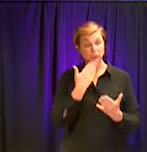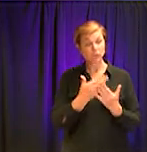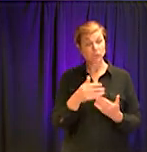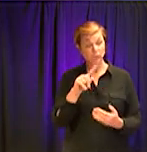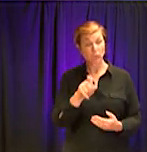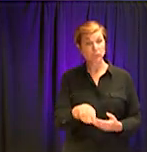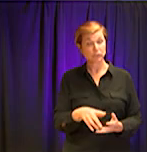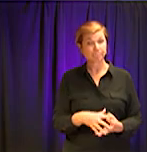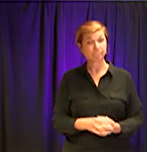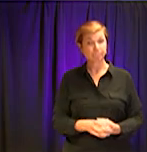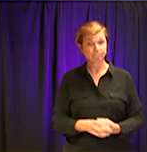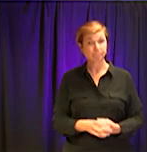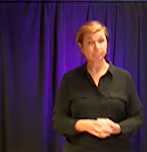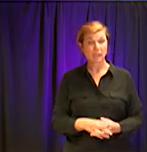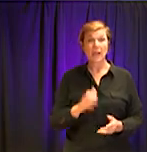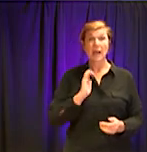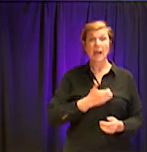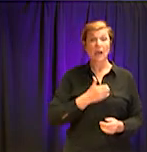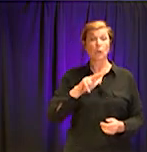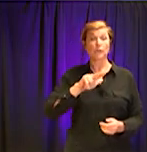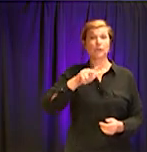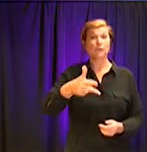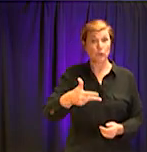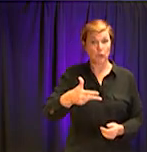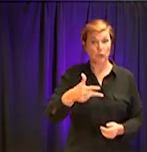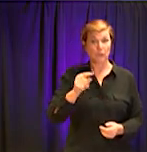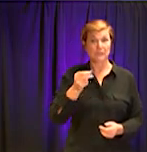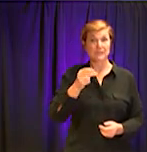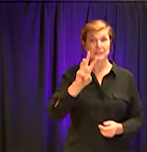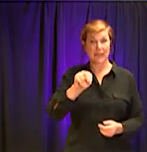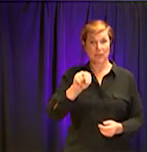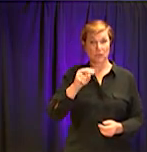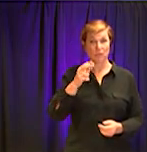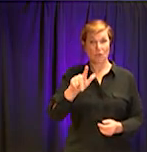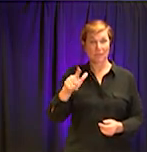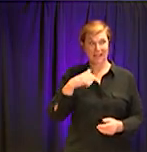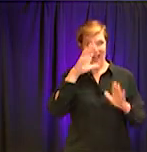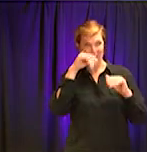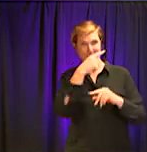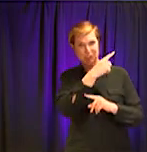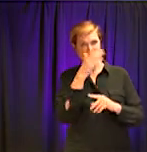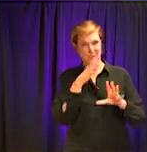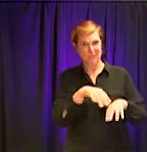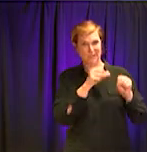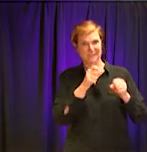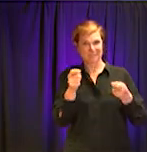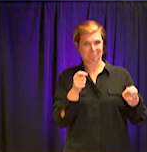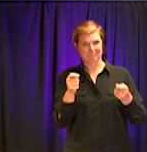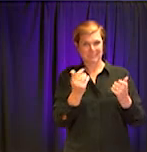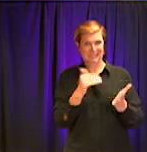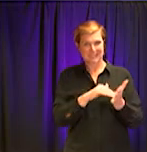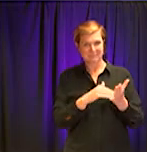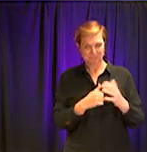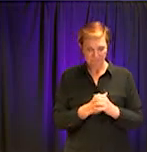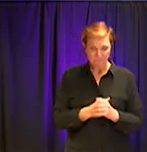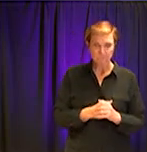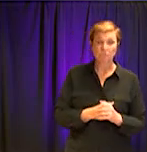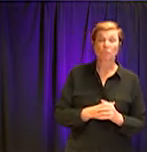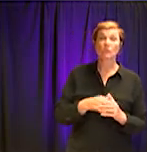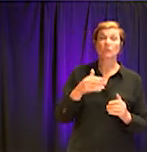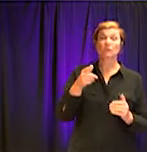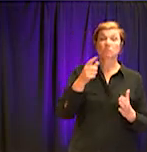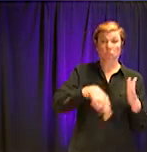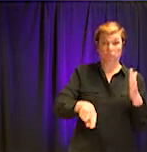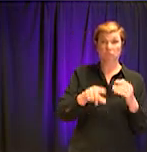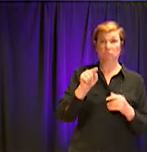town hall that I hope you will host again, uh, that will occur next week is to look more at the delivery of services.